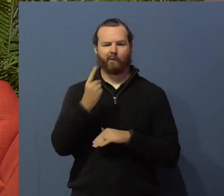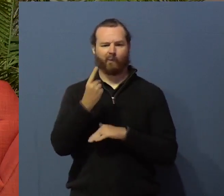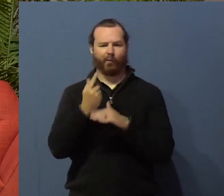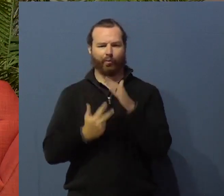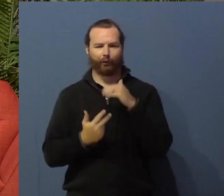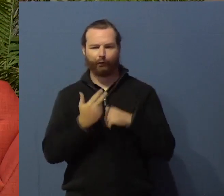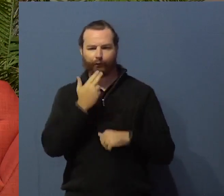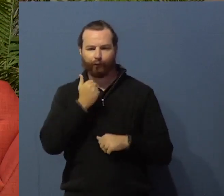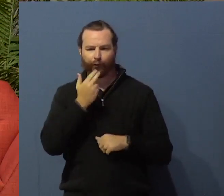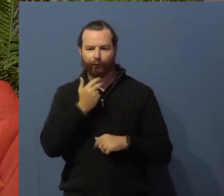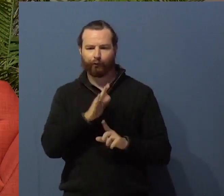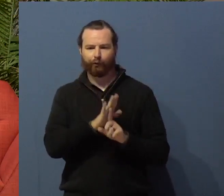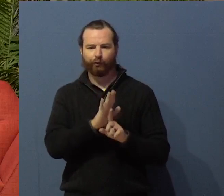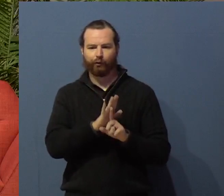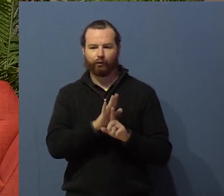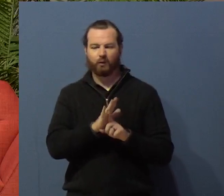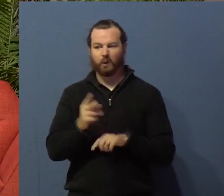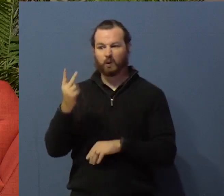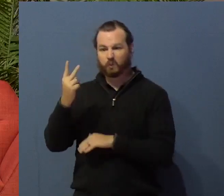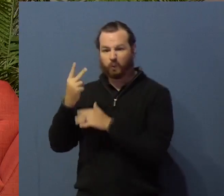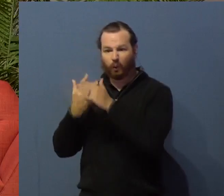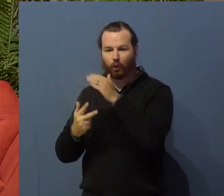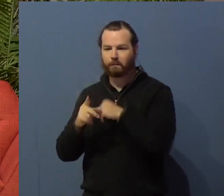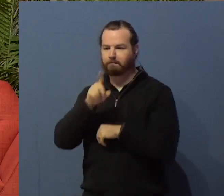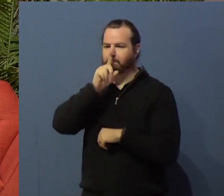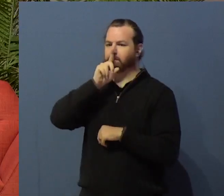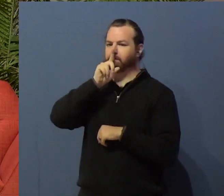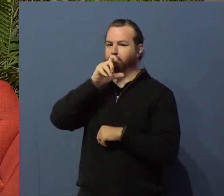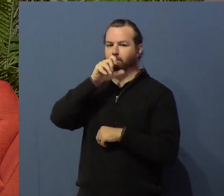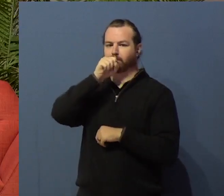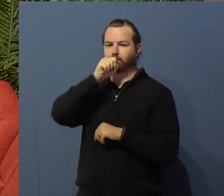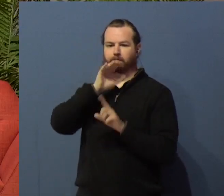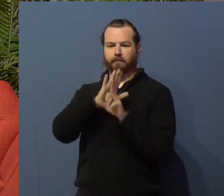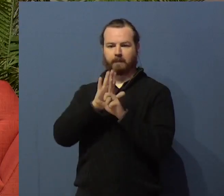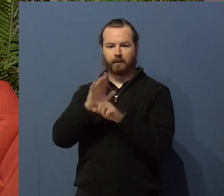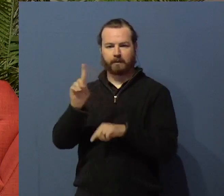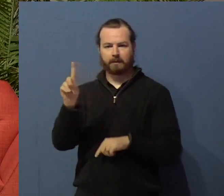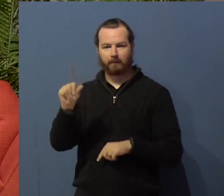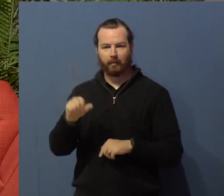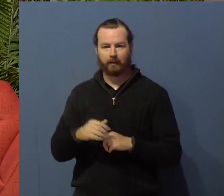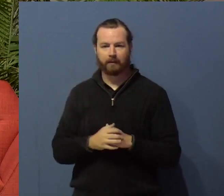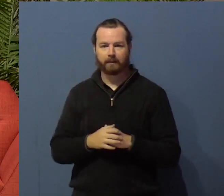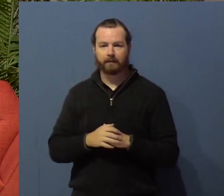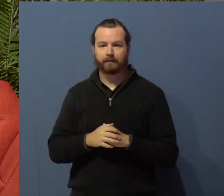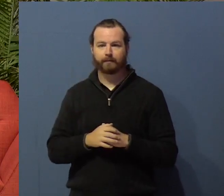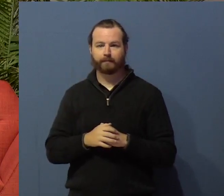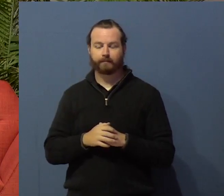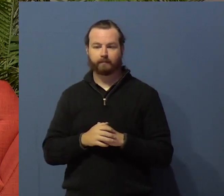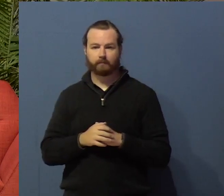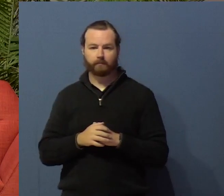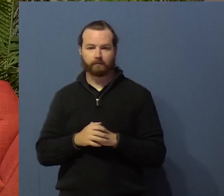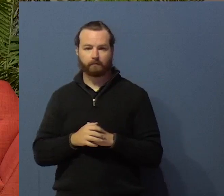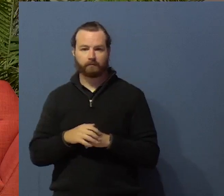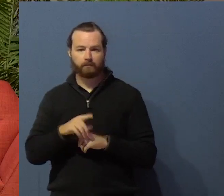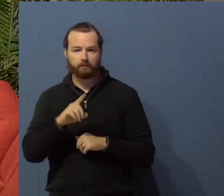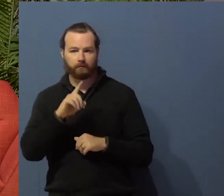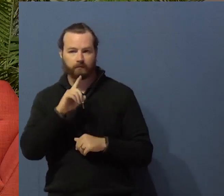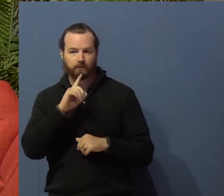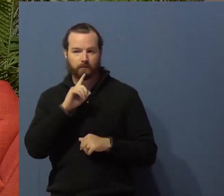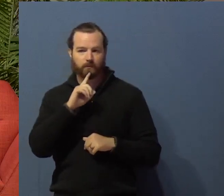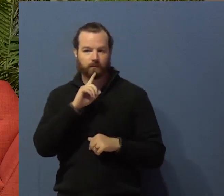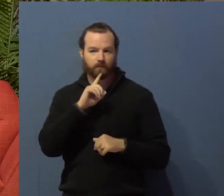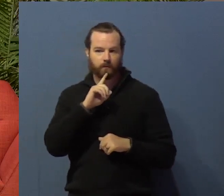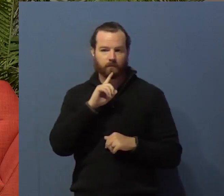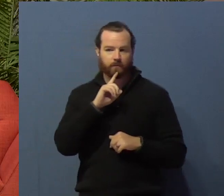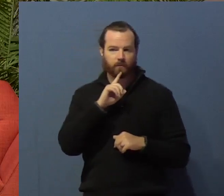13% and 12% of the students informed their colleges of current disabilities. And there's even a